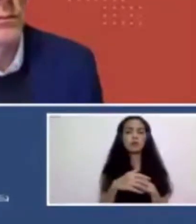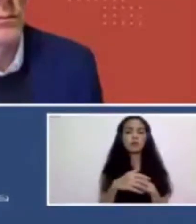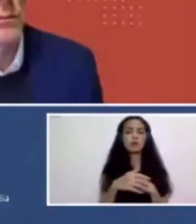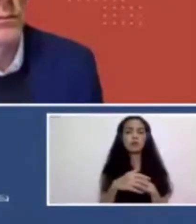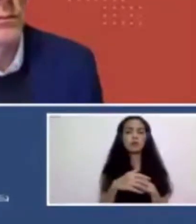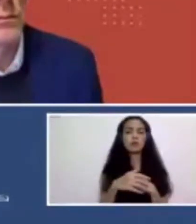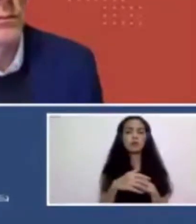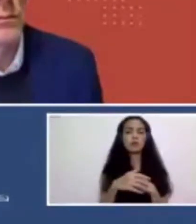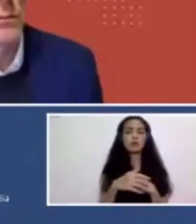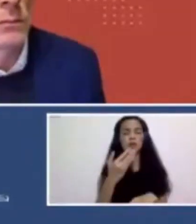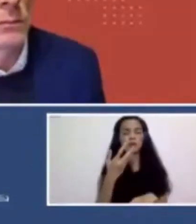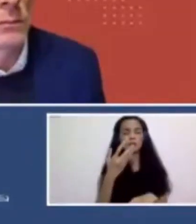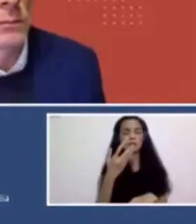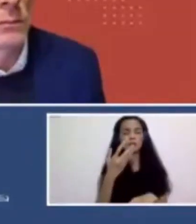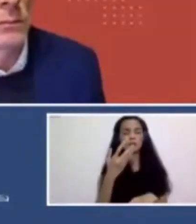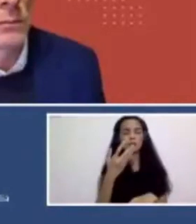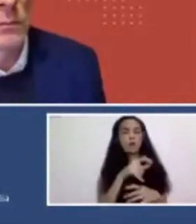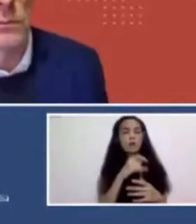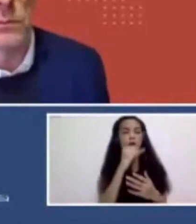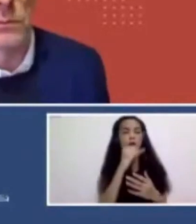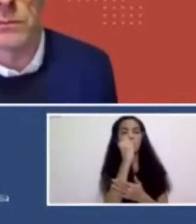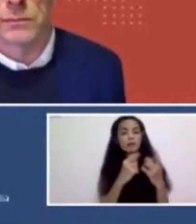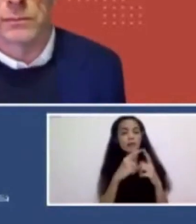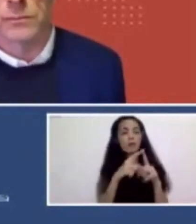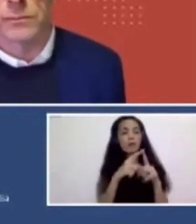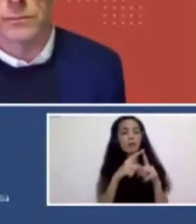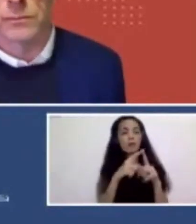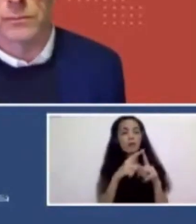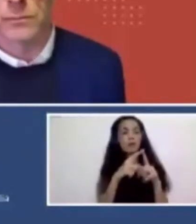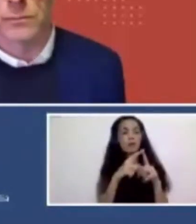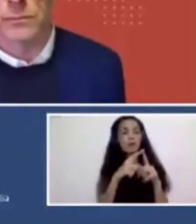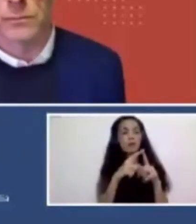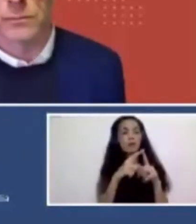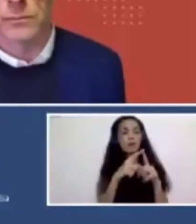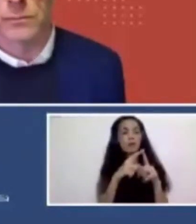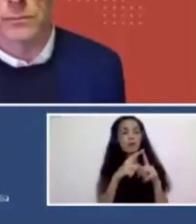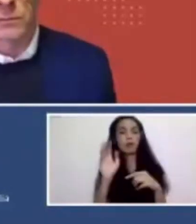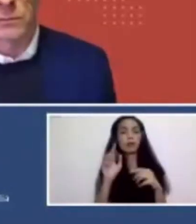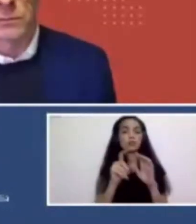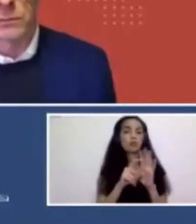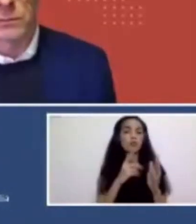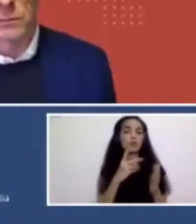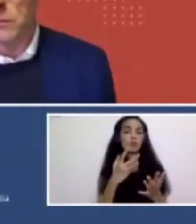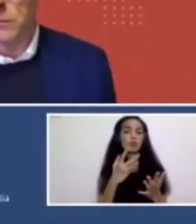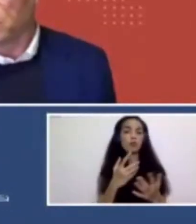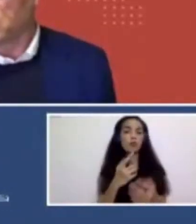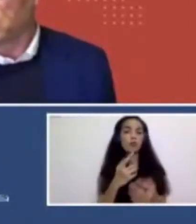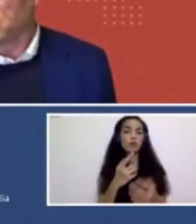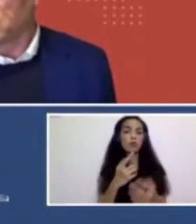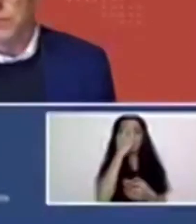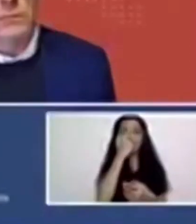asks how, uh, artists in academic context, as in, you know, self-taught or,